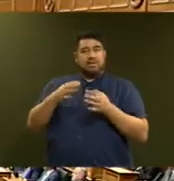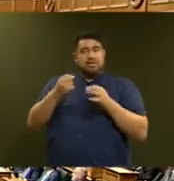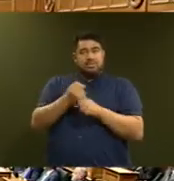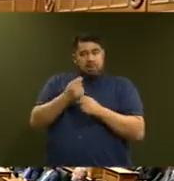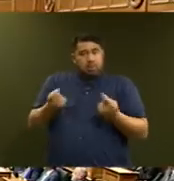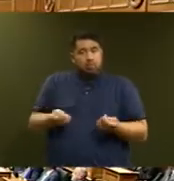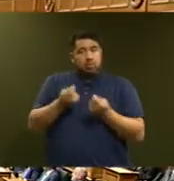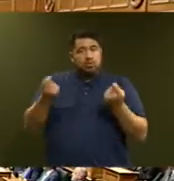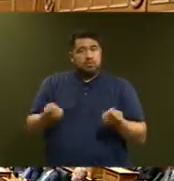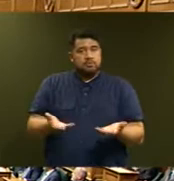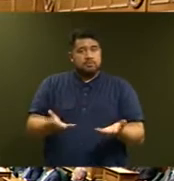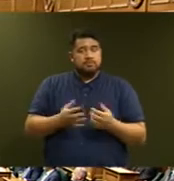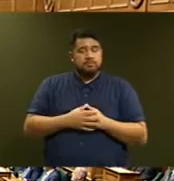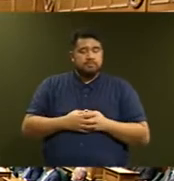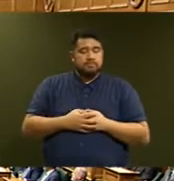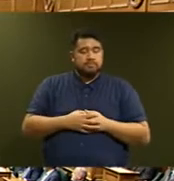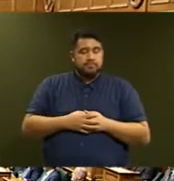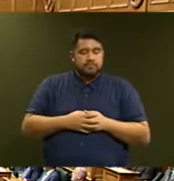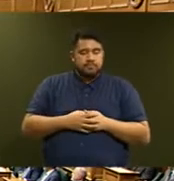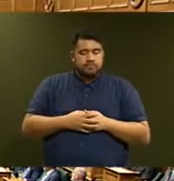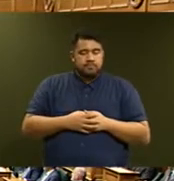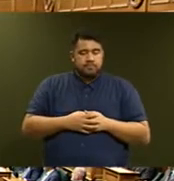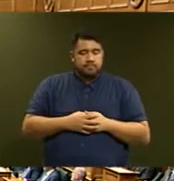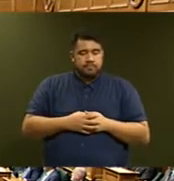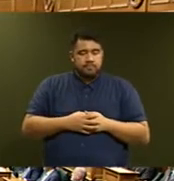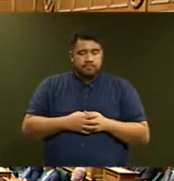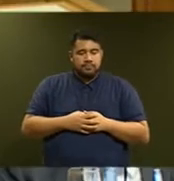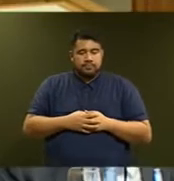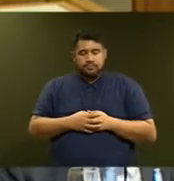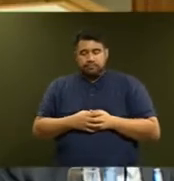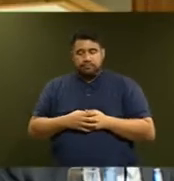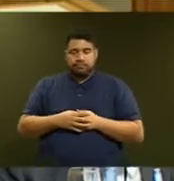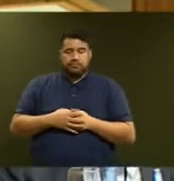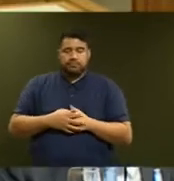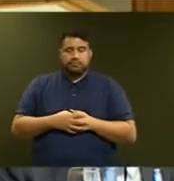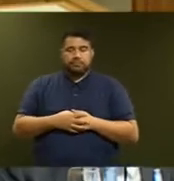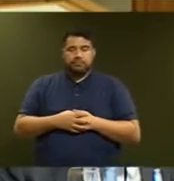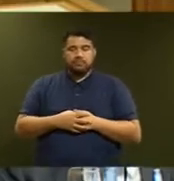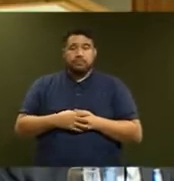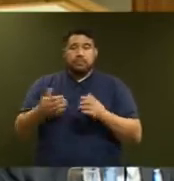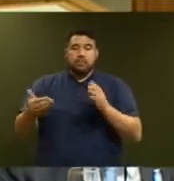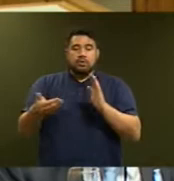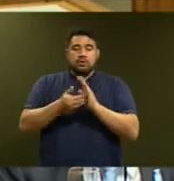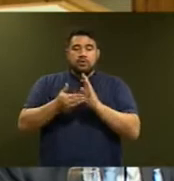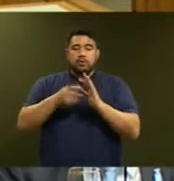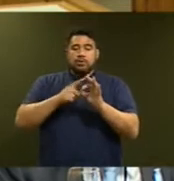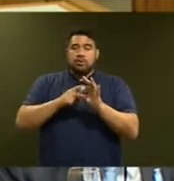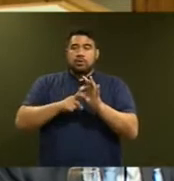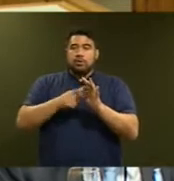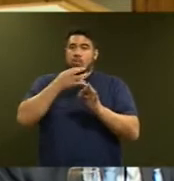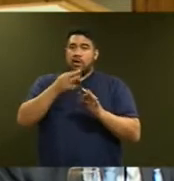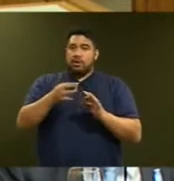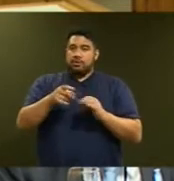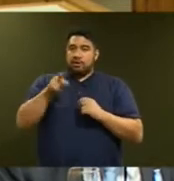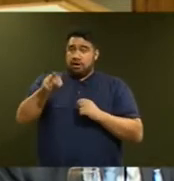I'm going to take that one. Something entering. Is he relieved to hear